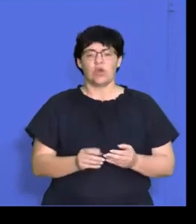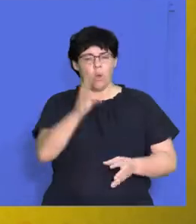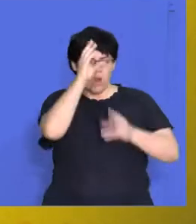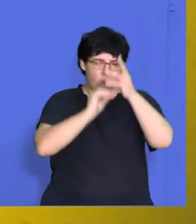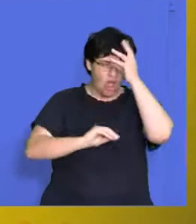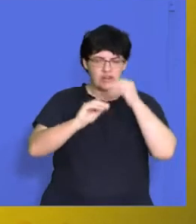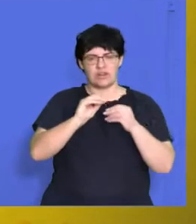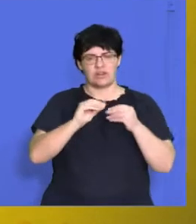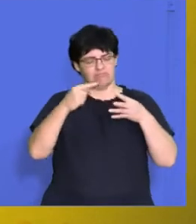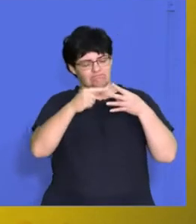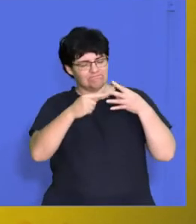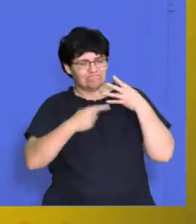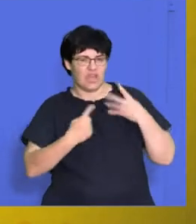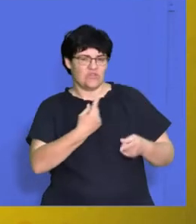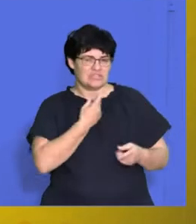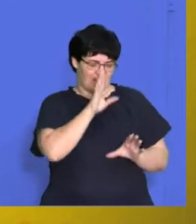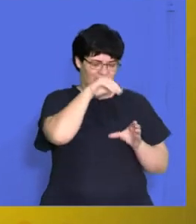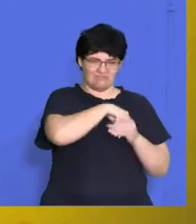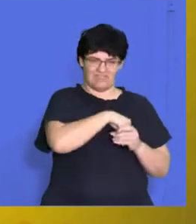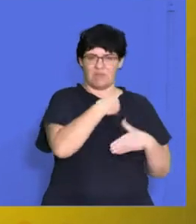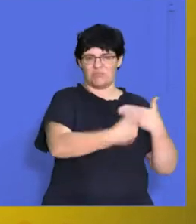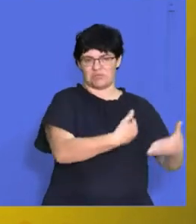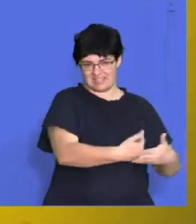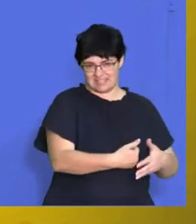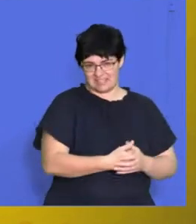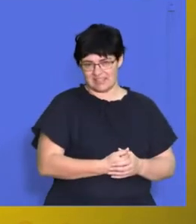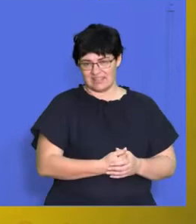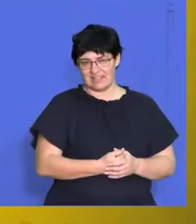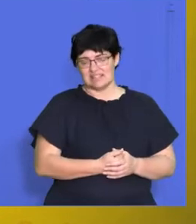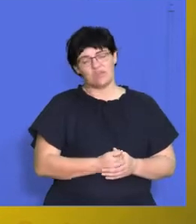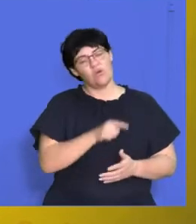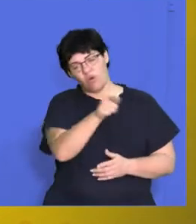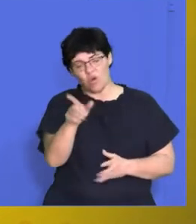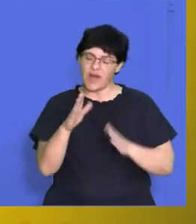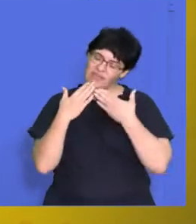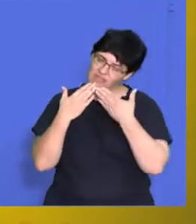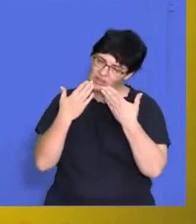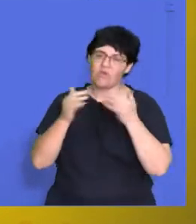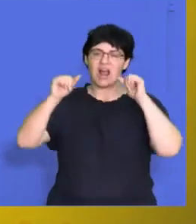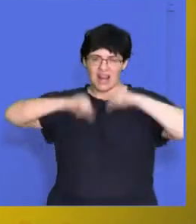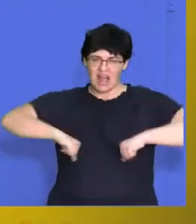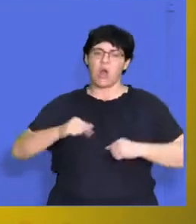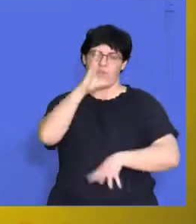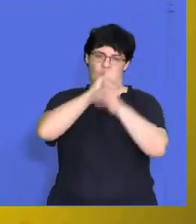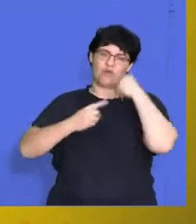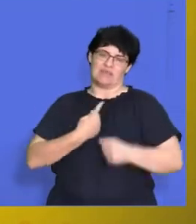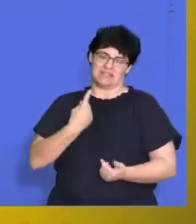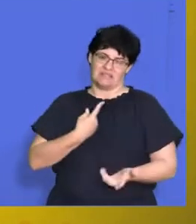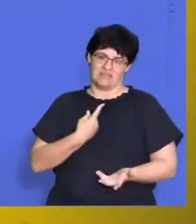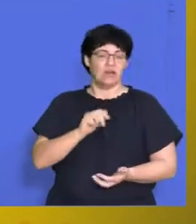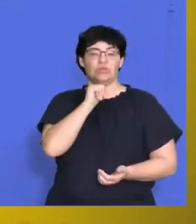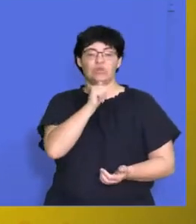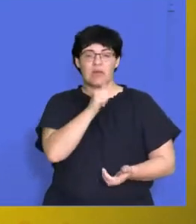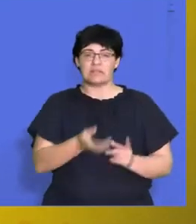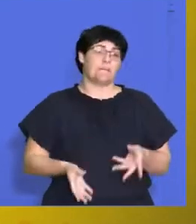lot about yourself in the interview process and you must thank the people for allowing you that opportunity because even though you